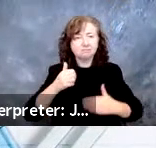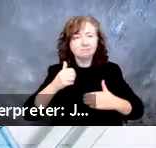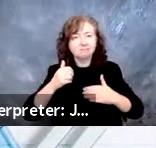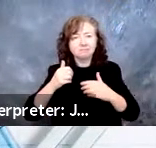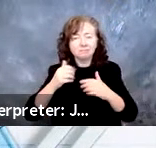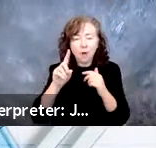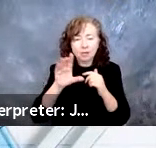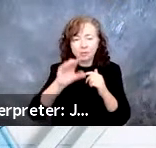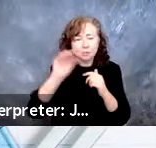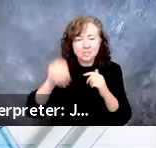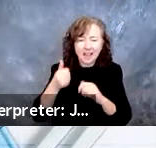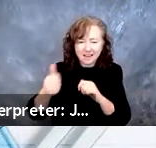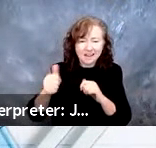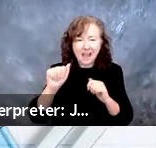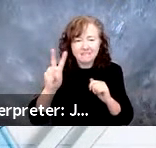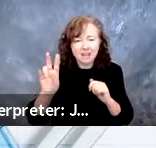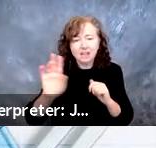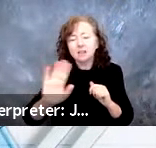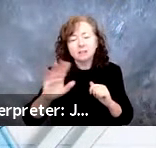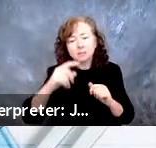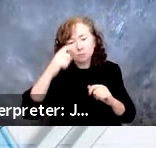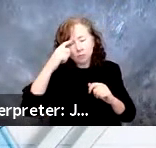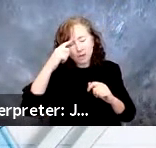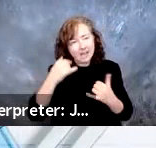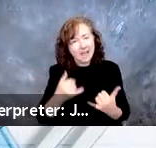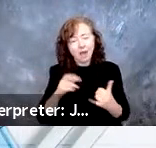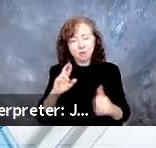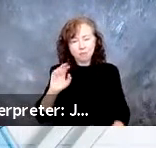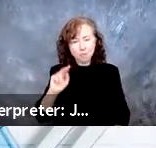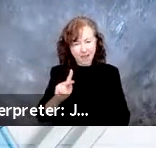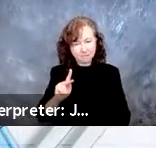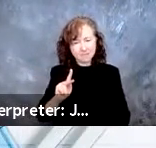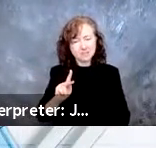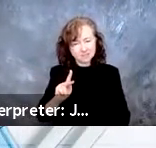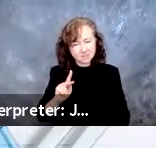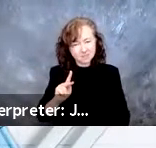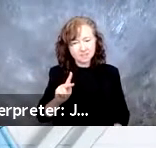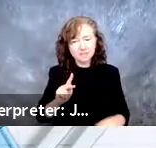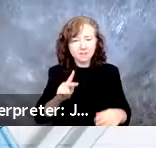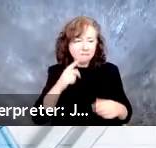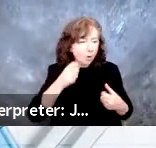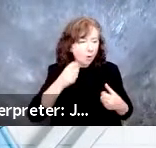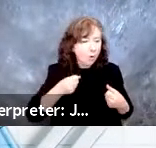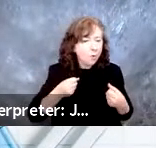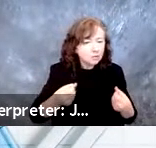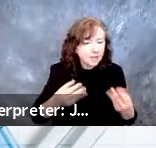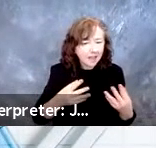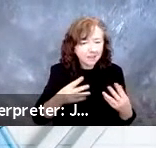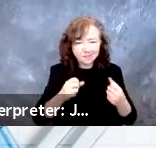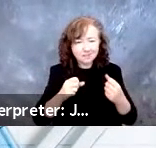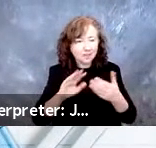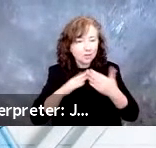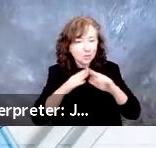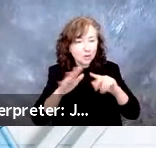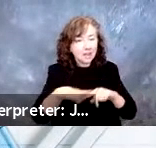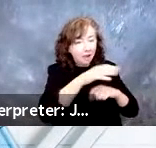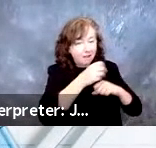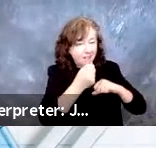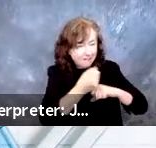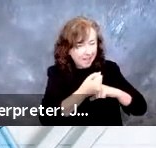ultimately we know that normalcy of ramps is something that wheelchair users and the advocate community is really pushing for.